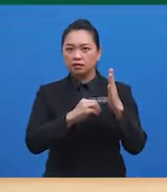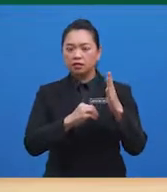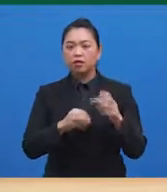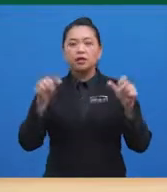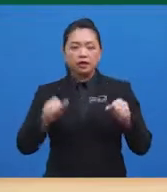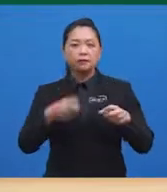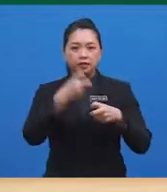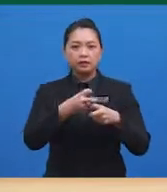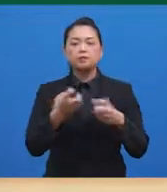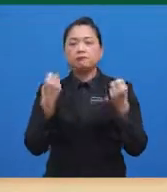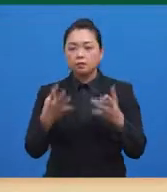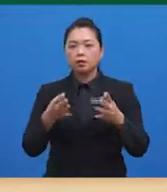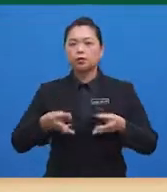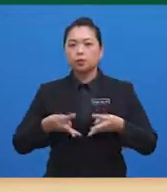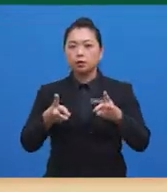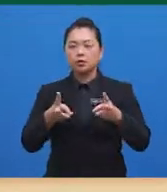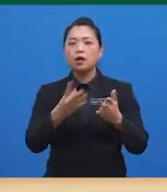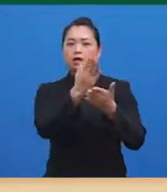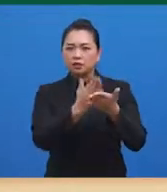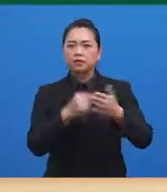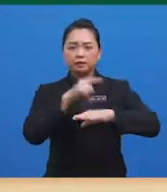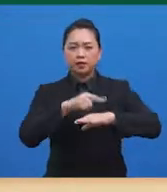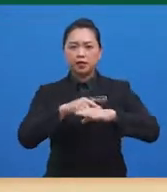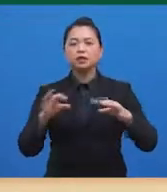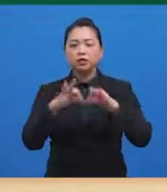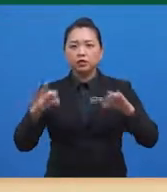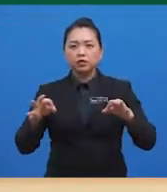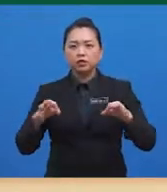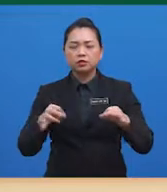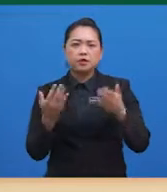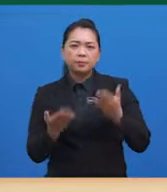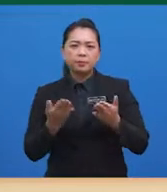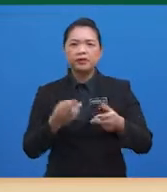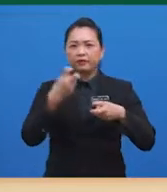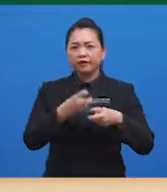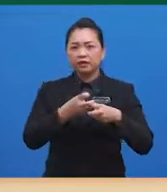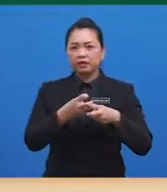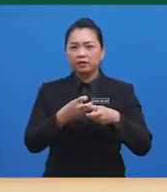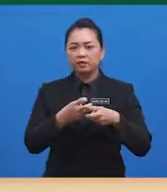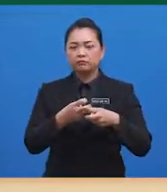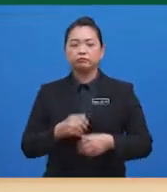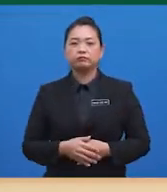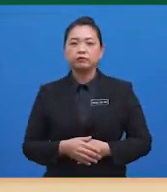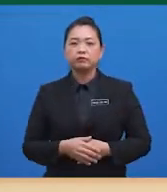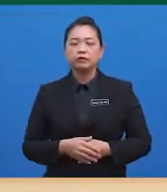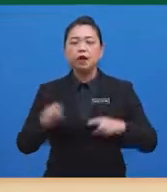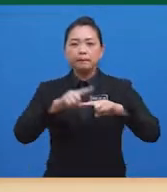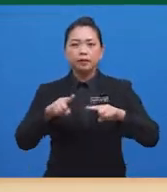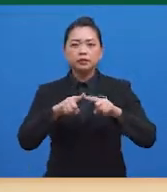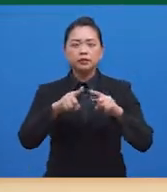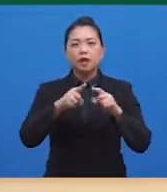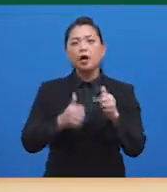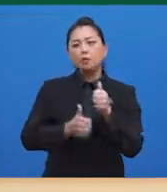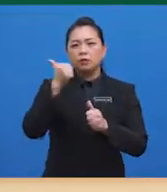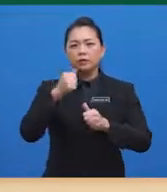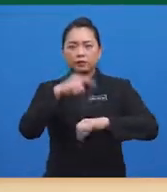in many ways. Sometimes the context may be difficult to grasp because of its theme. But most times